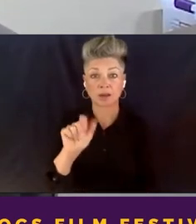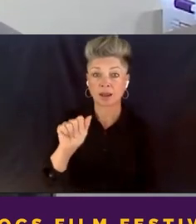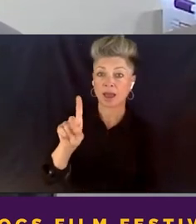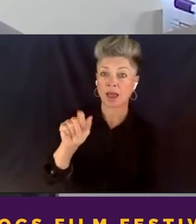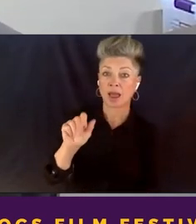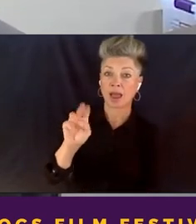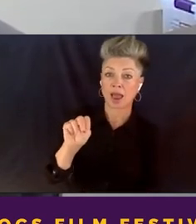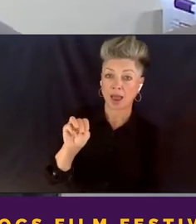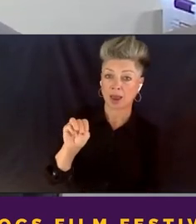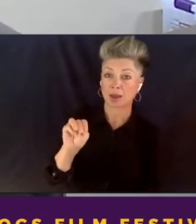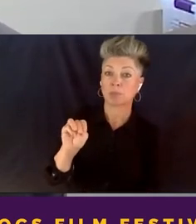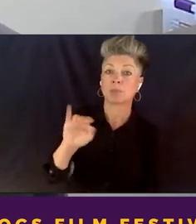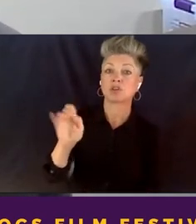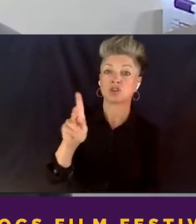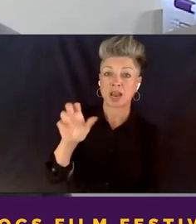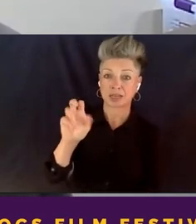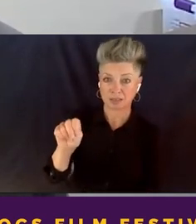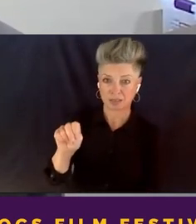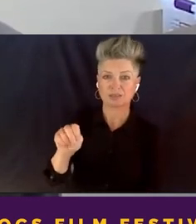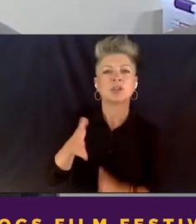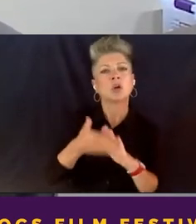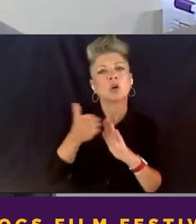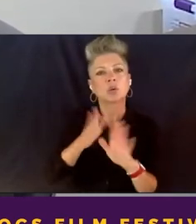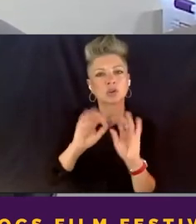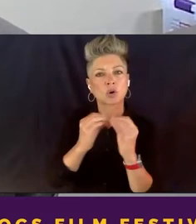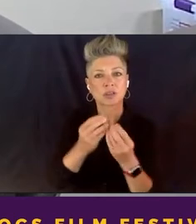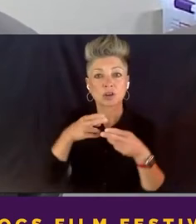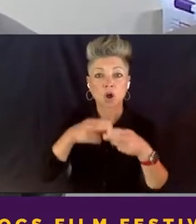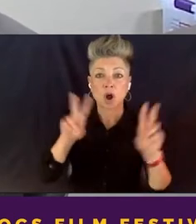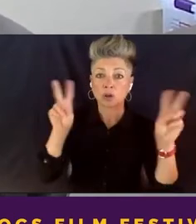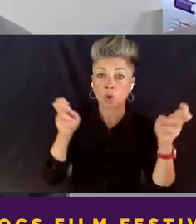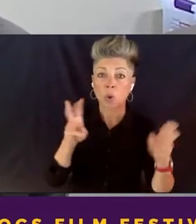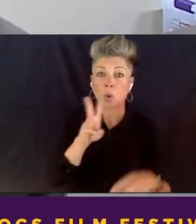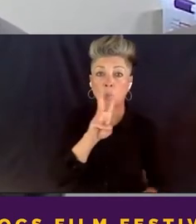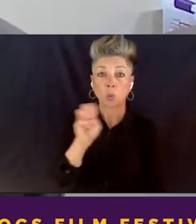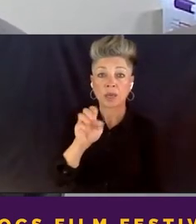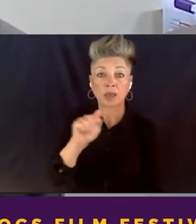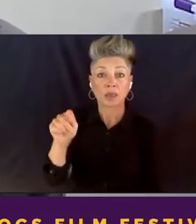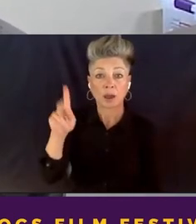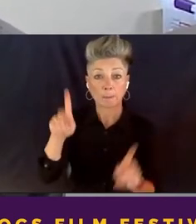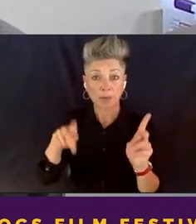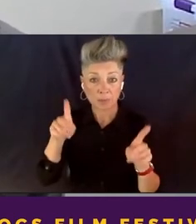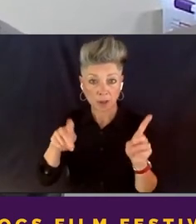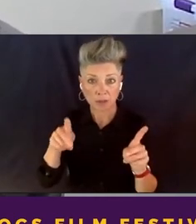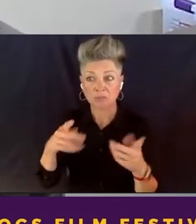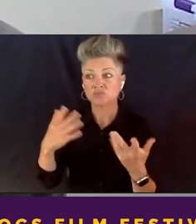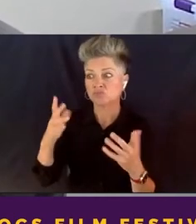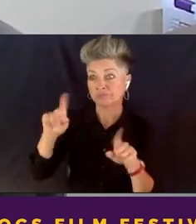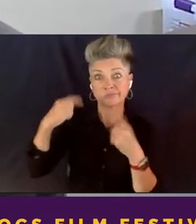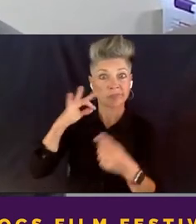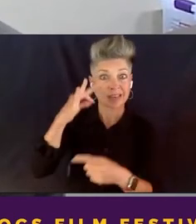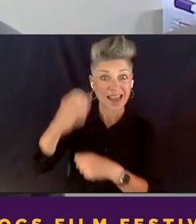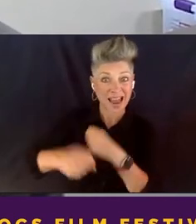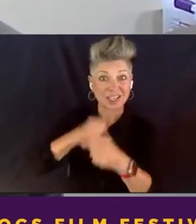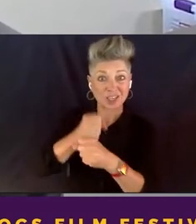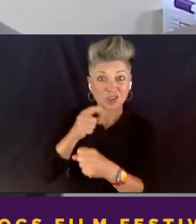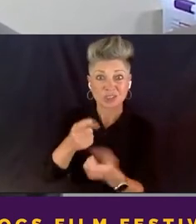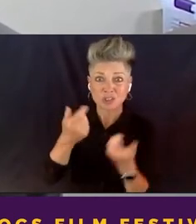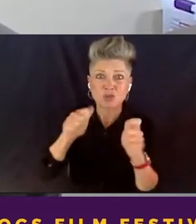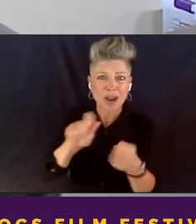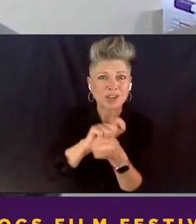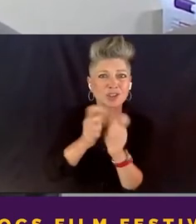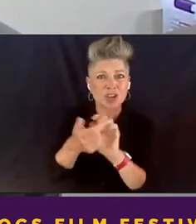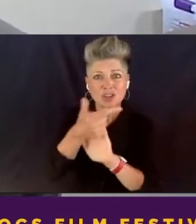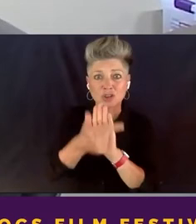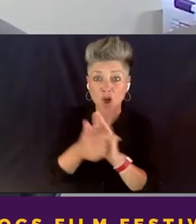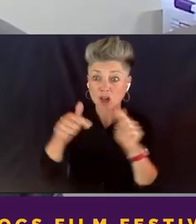called We the People, who had been locked in for nine years, trying to effect change of laws in here and here in Maryland around these very